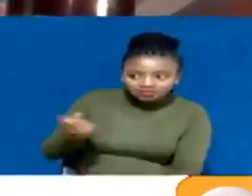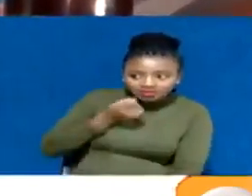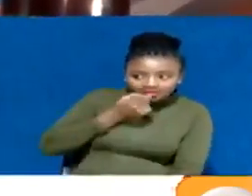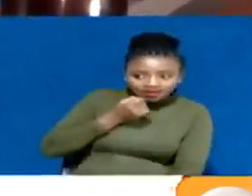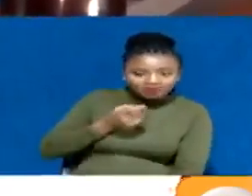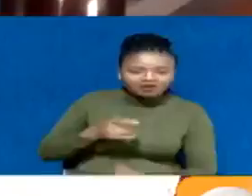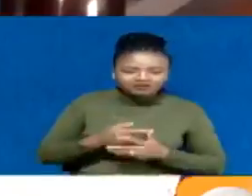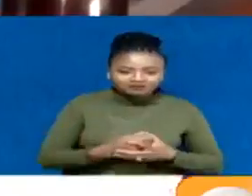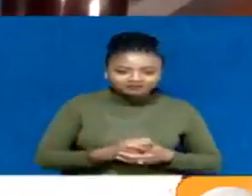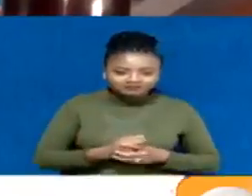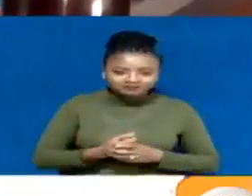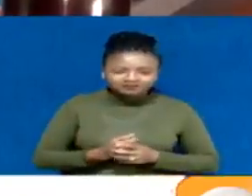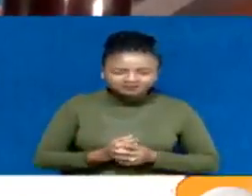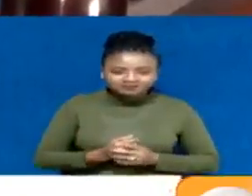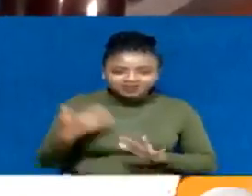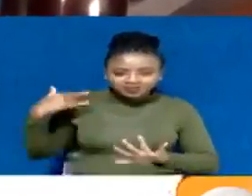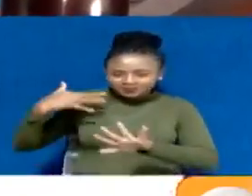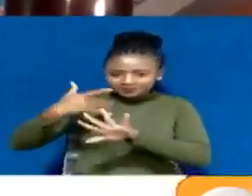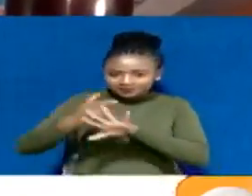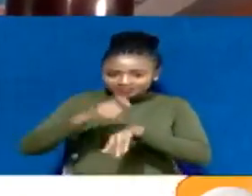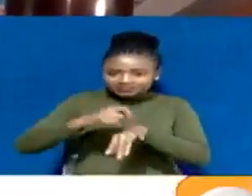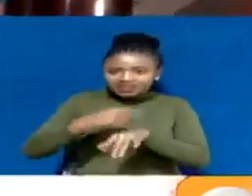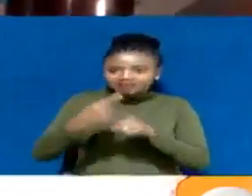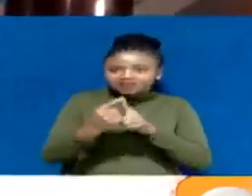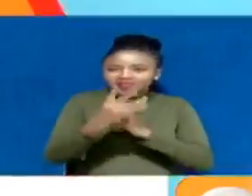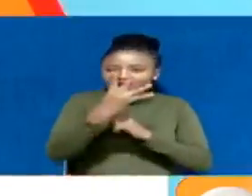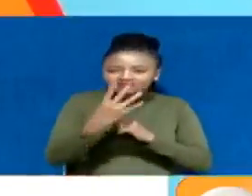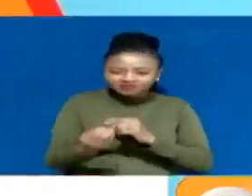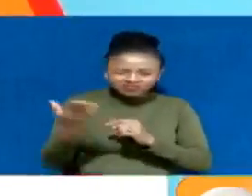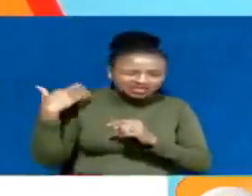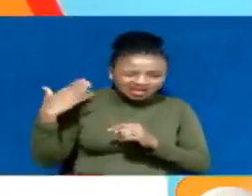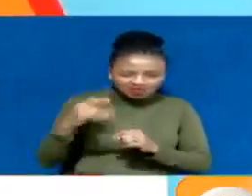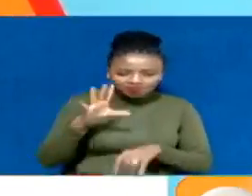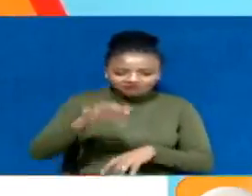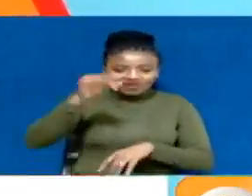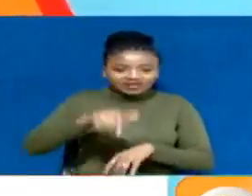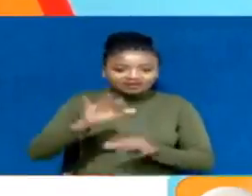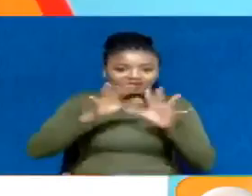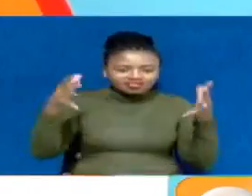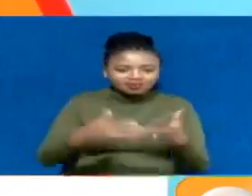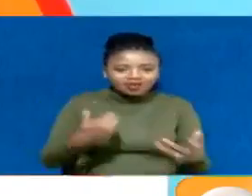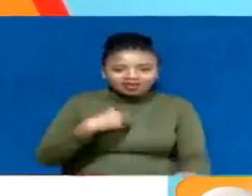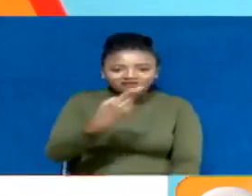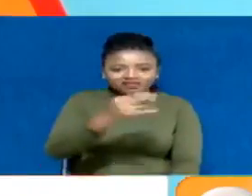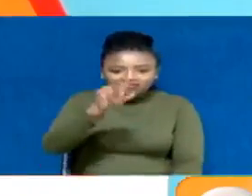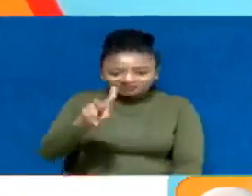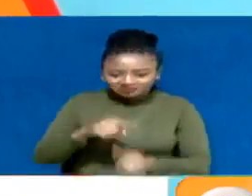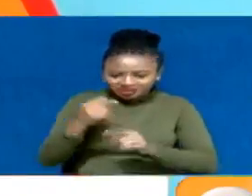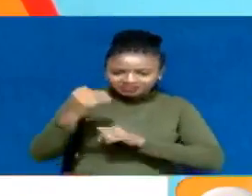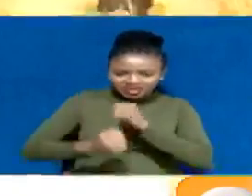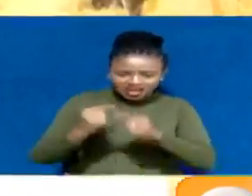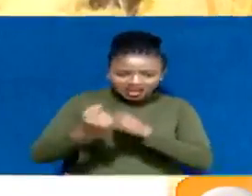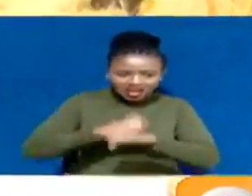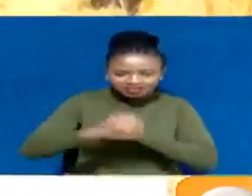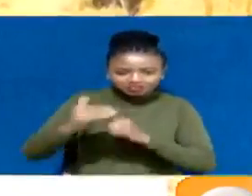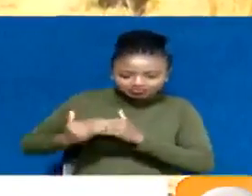For her, 40 years since the HIV virus was detected in the world, the strides made in this fight, she says, have